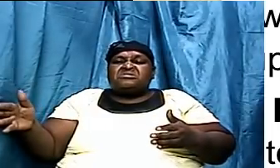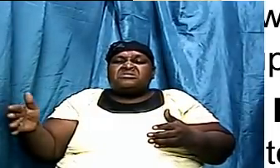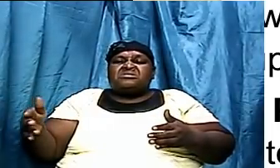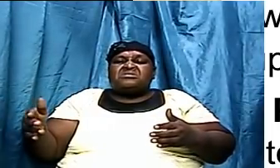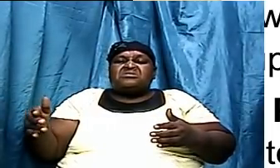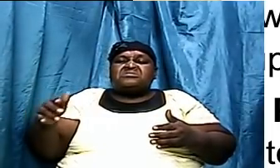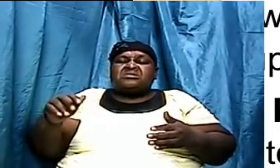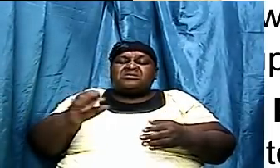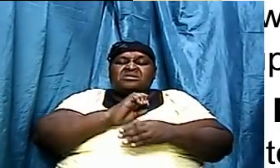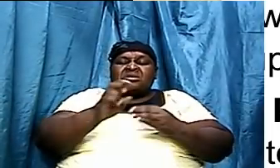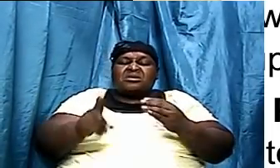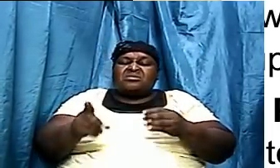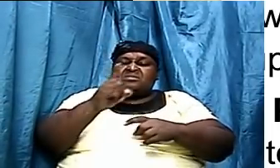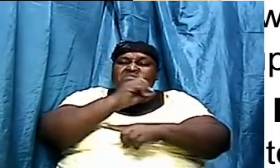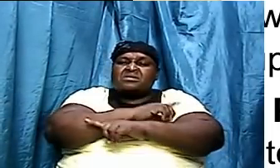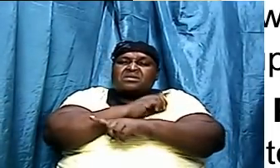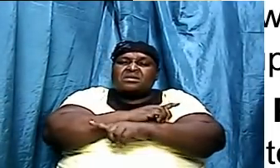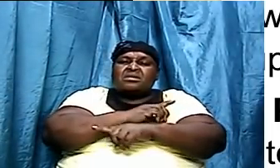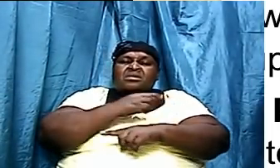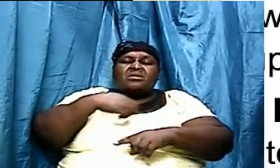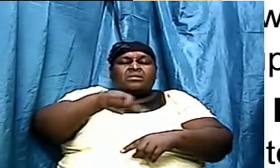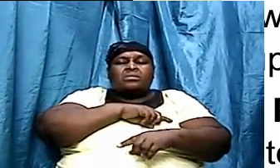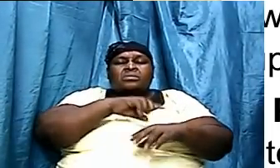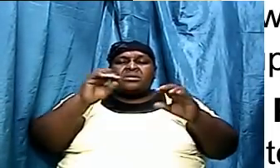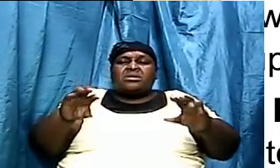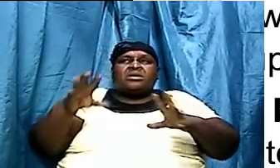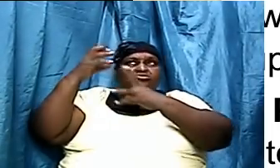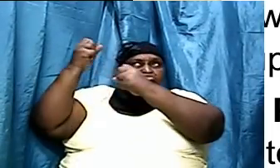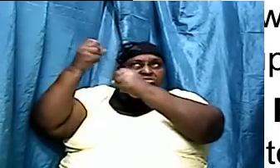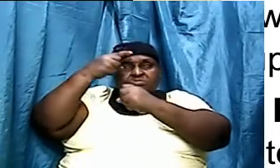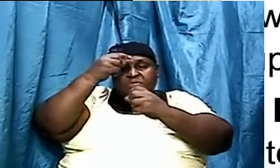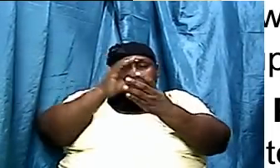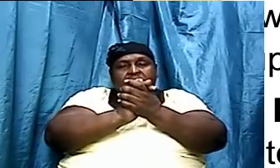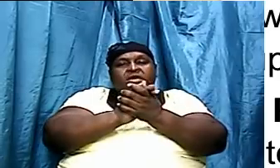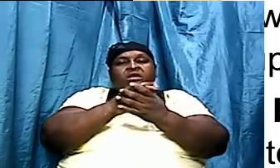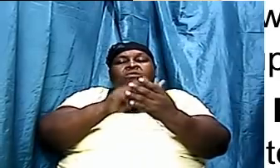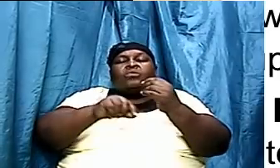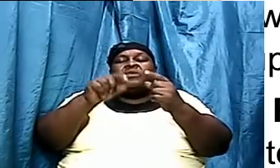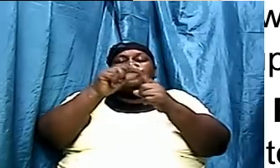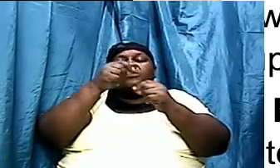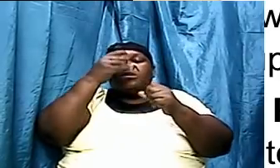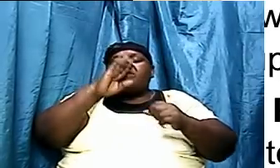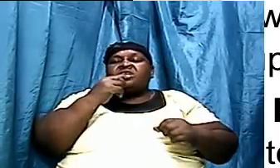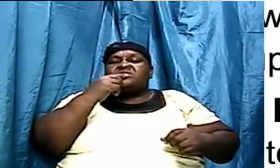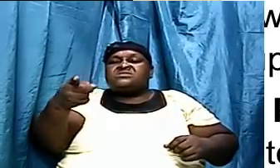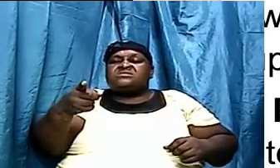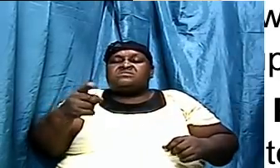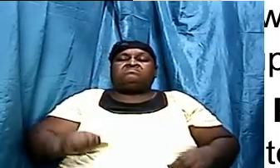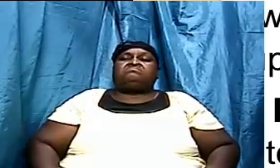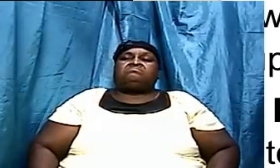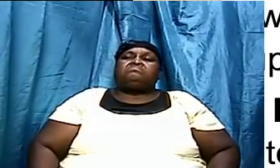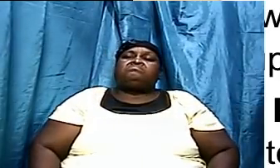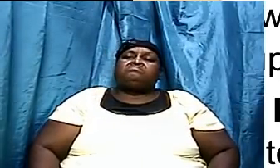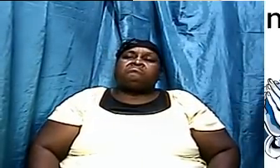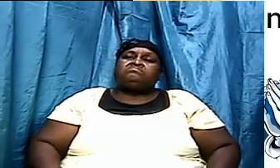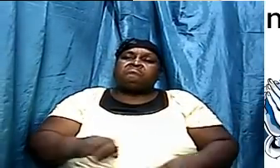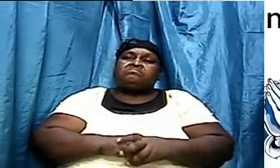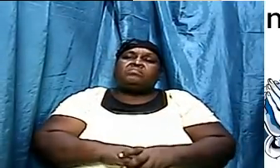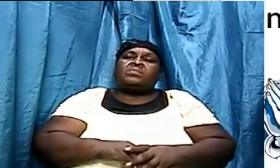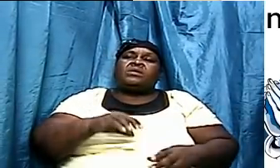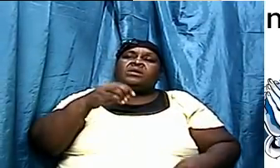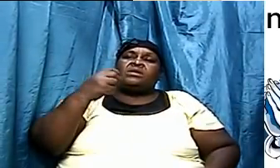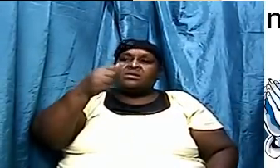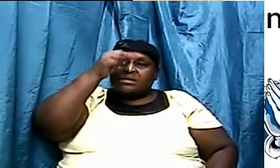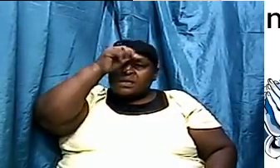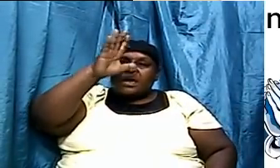what the word of God says because guess what happened now in 1885 a guy by the